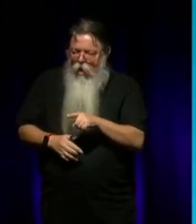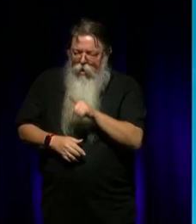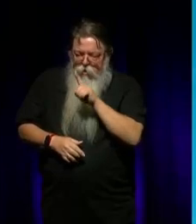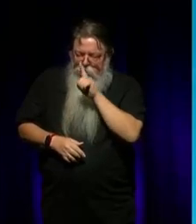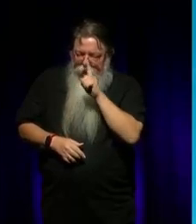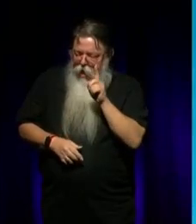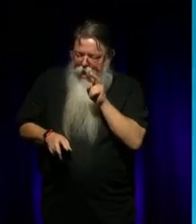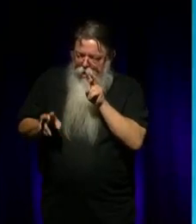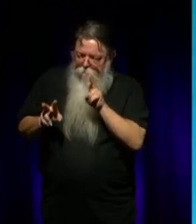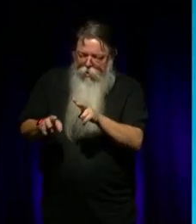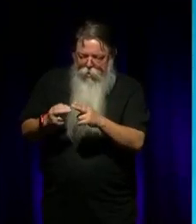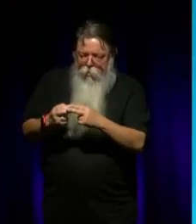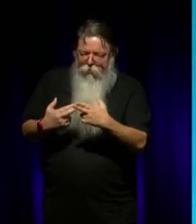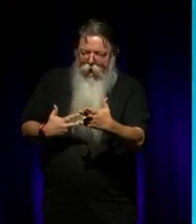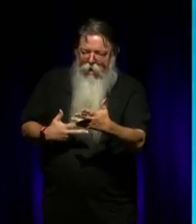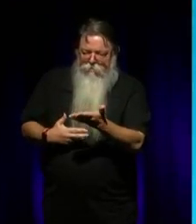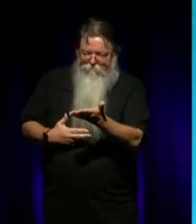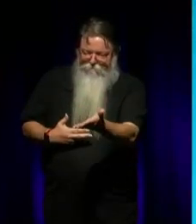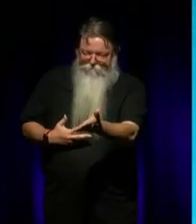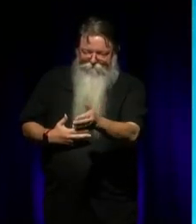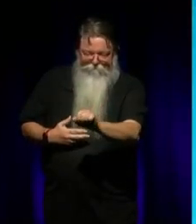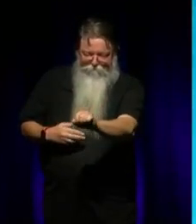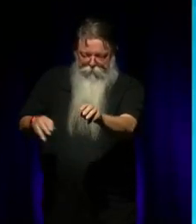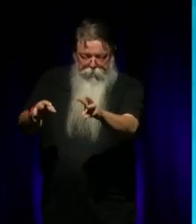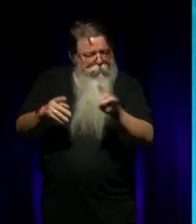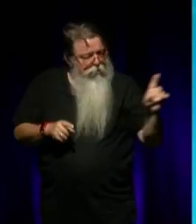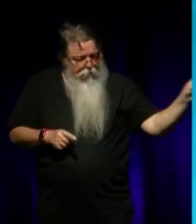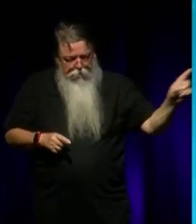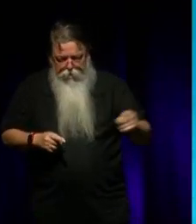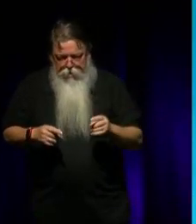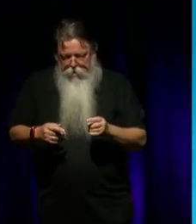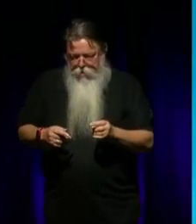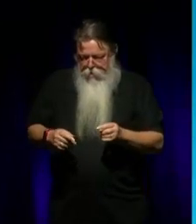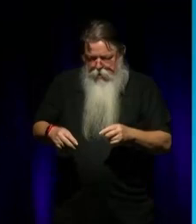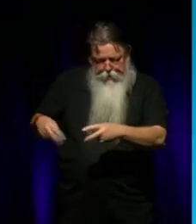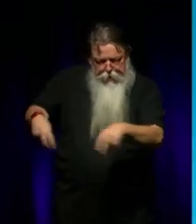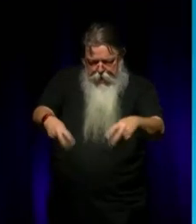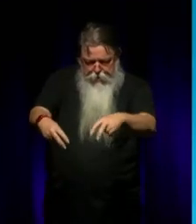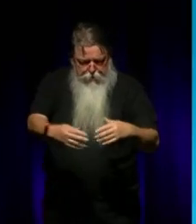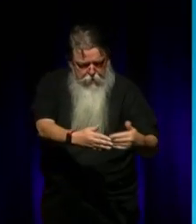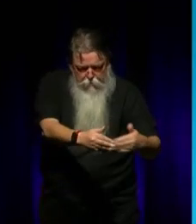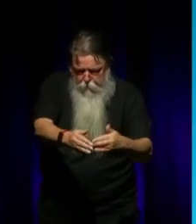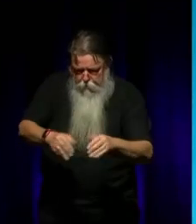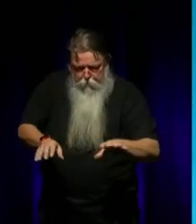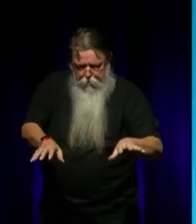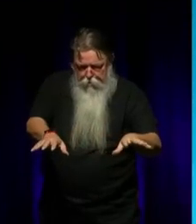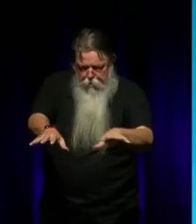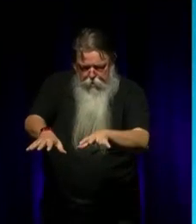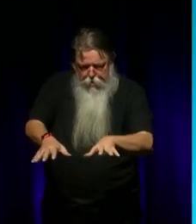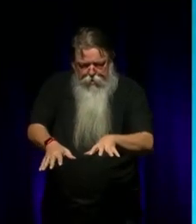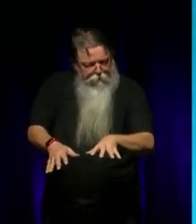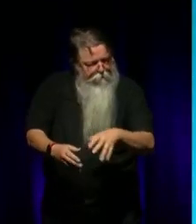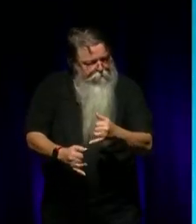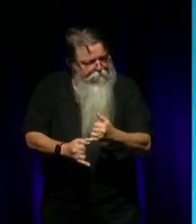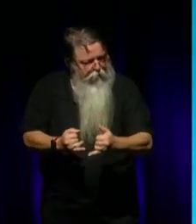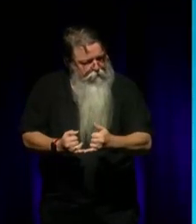aesthetic in so many ways. There's the choreography, which is the grounded, earthy choreography. And then